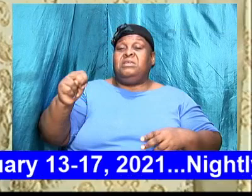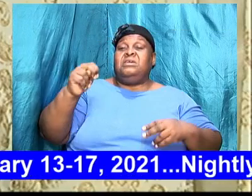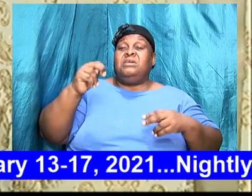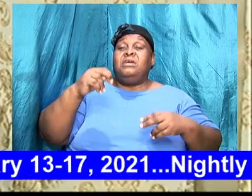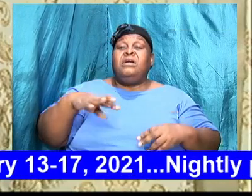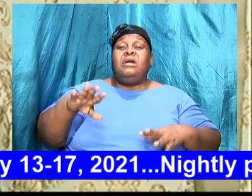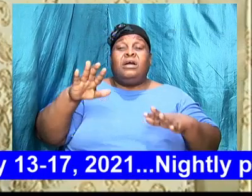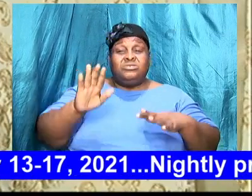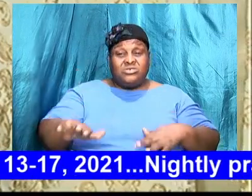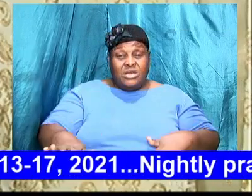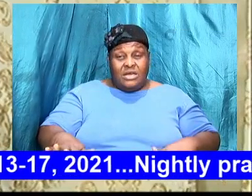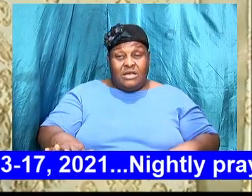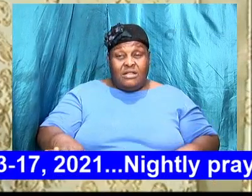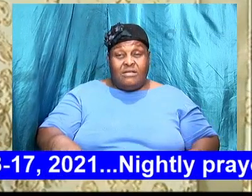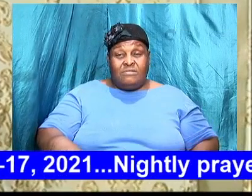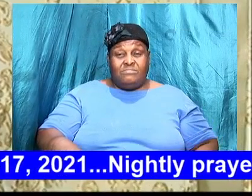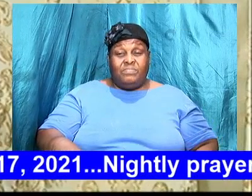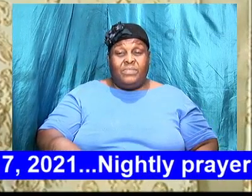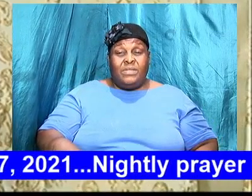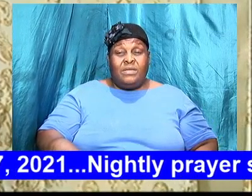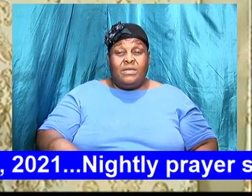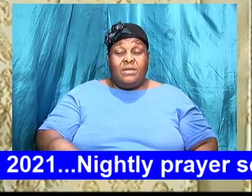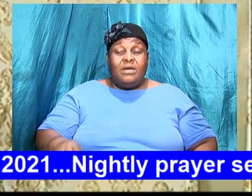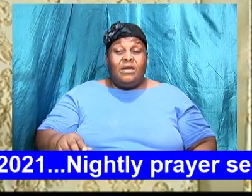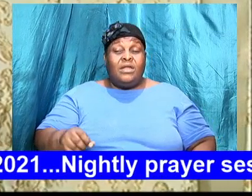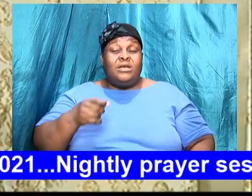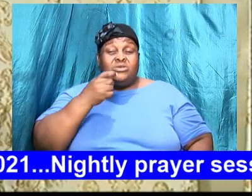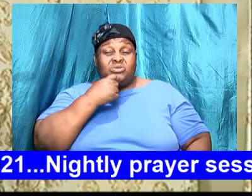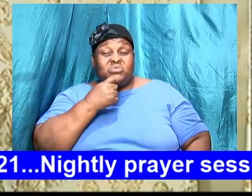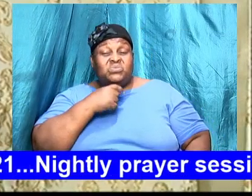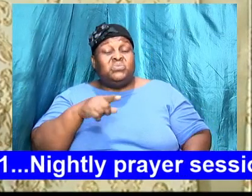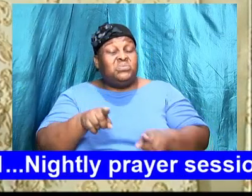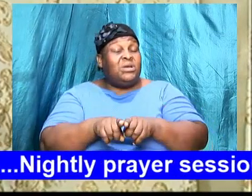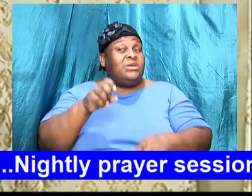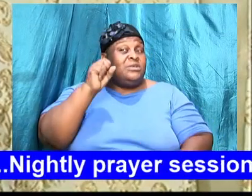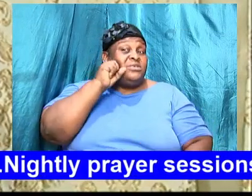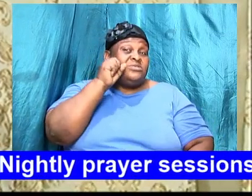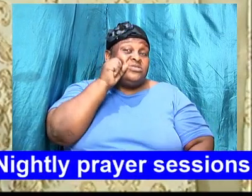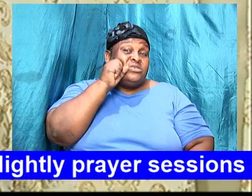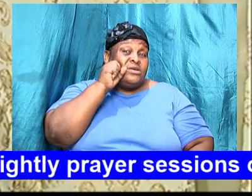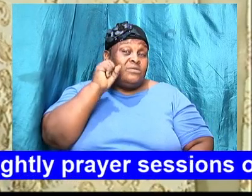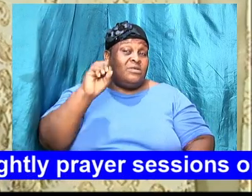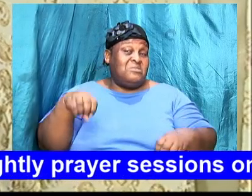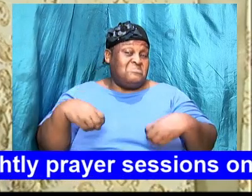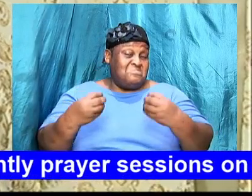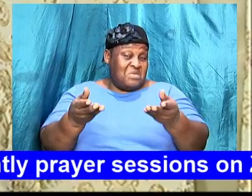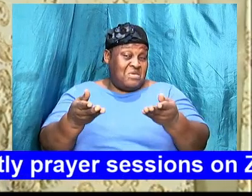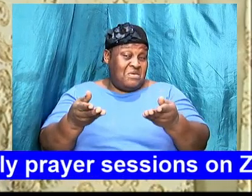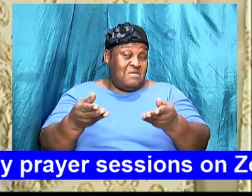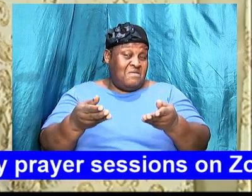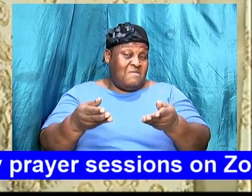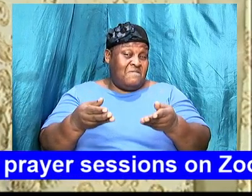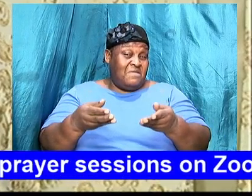as soon as Sarah gave Hagar to